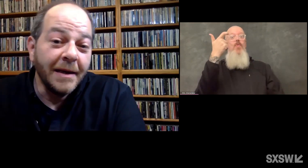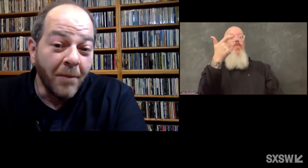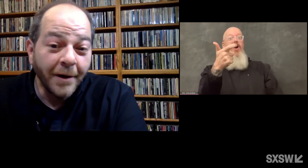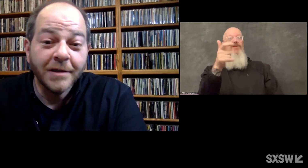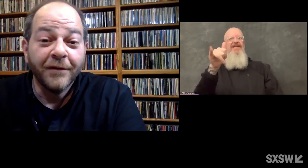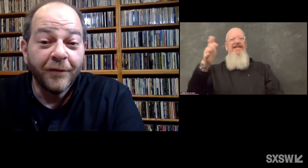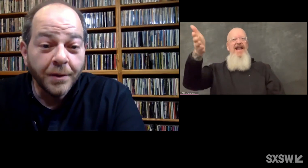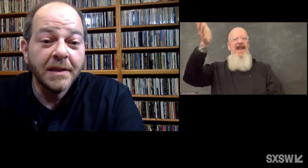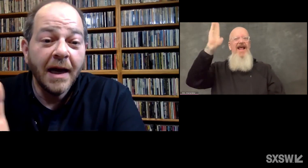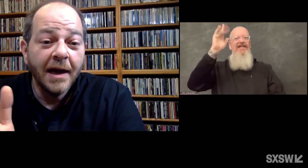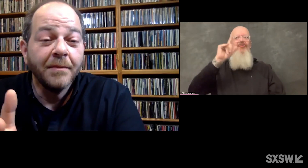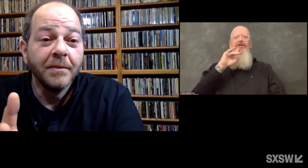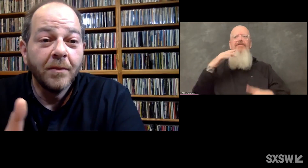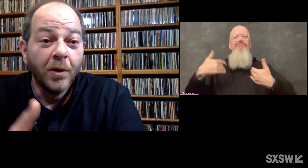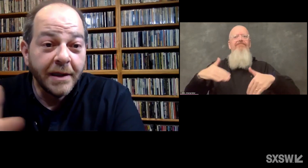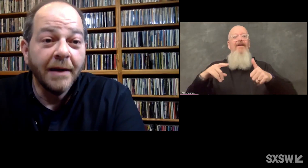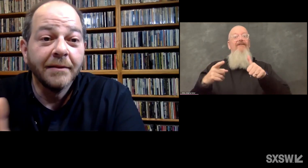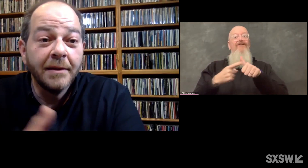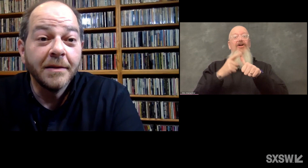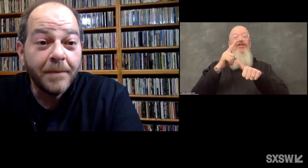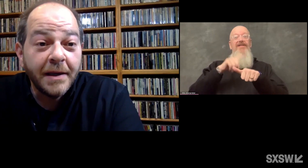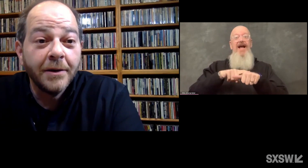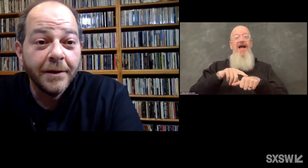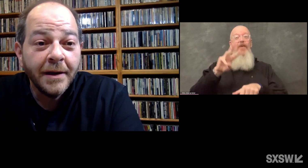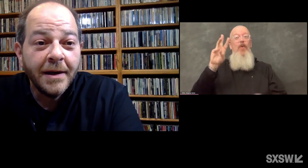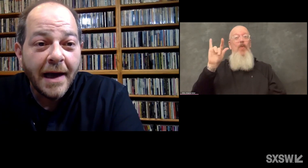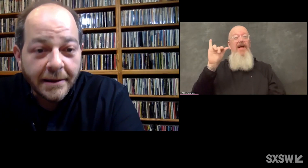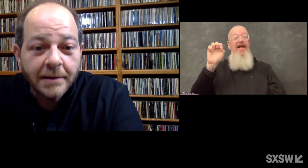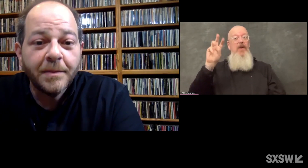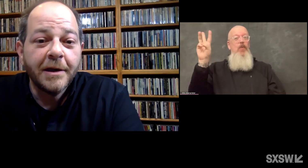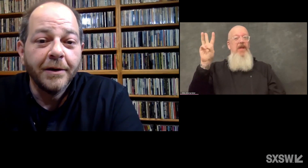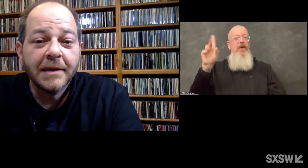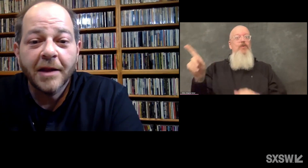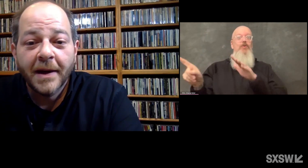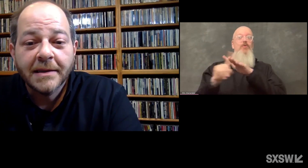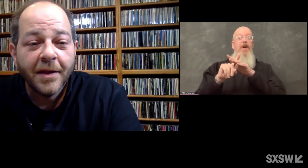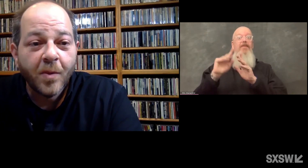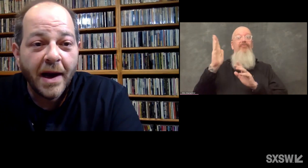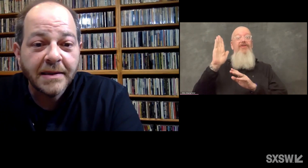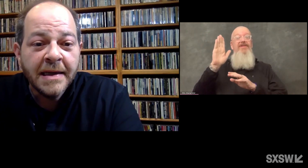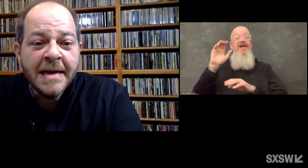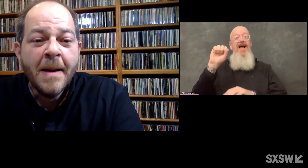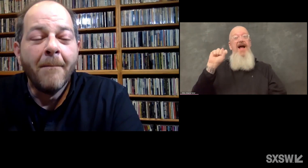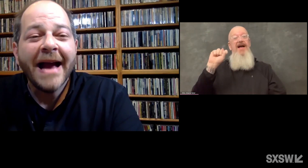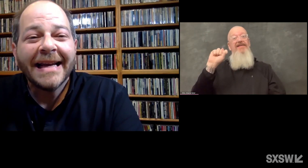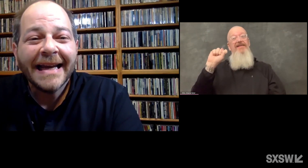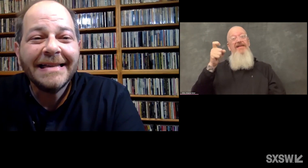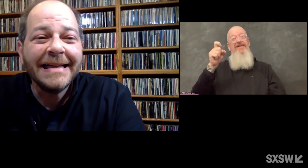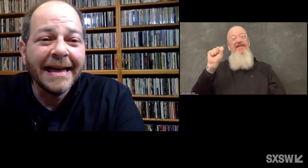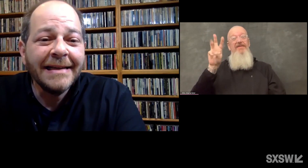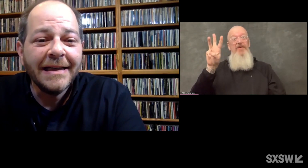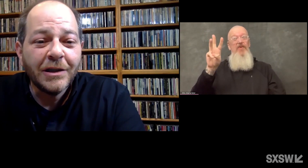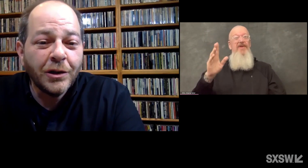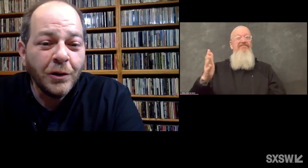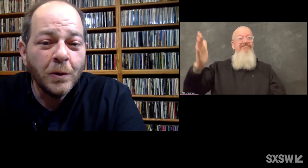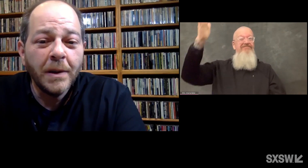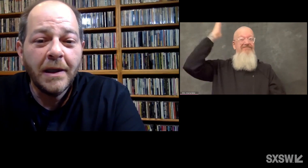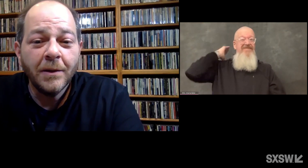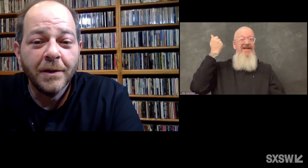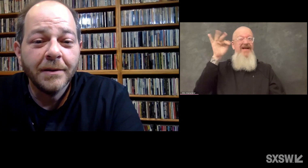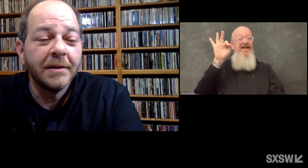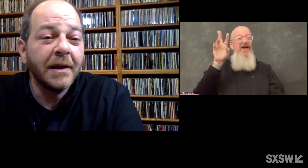it marks the first time Willie Nelson has appeared as a speaker at South by Southwest. Back in 1992,